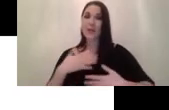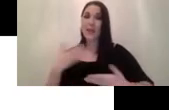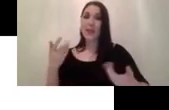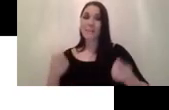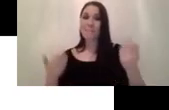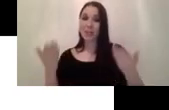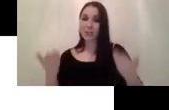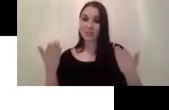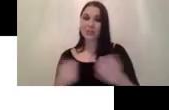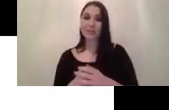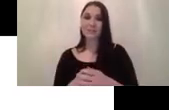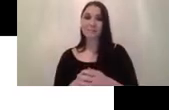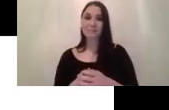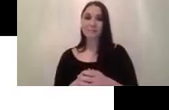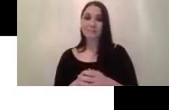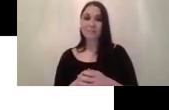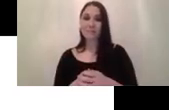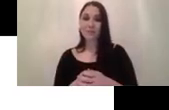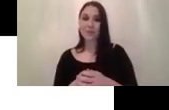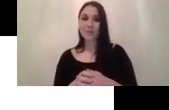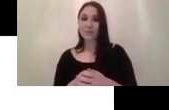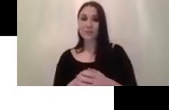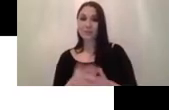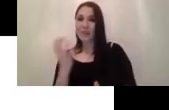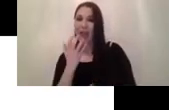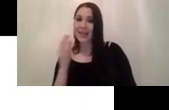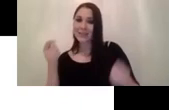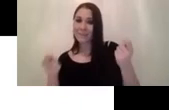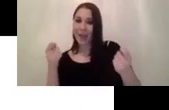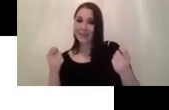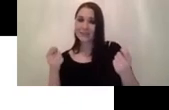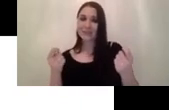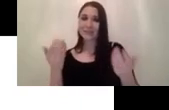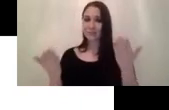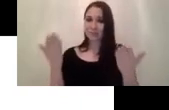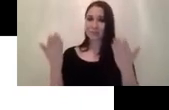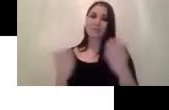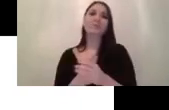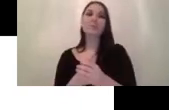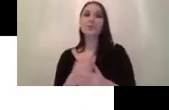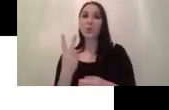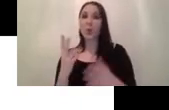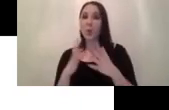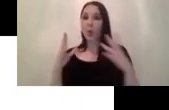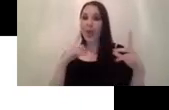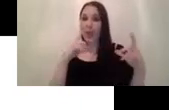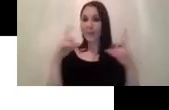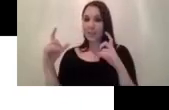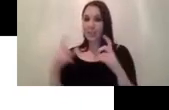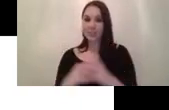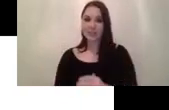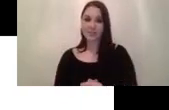developed deep neural networks to estimate body measurements from two rgb images with height as prior